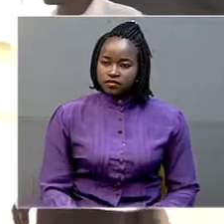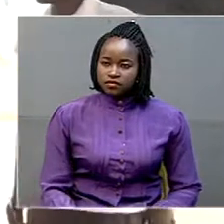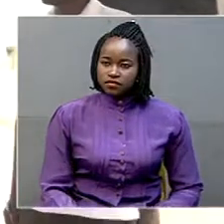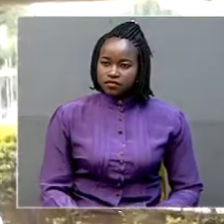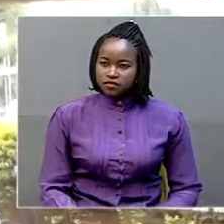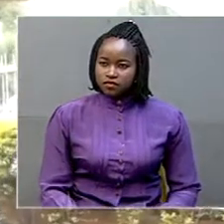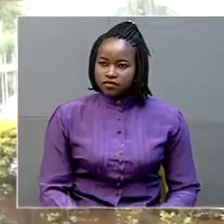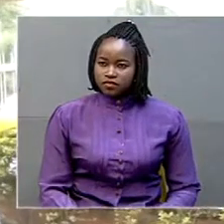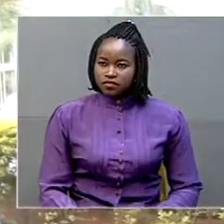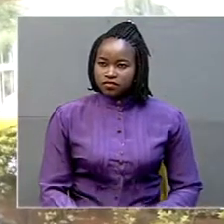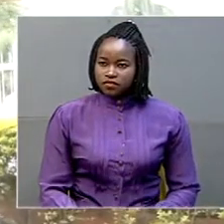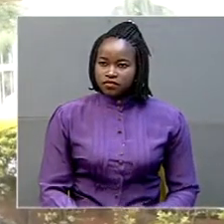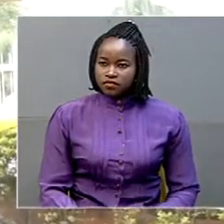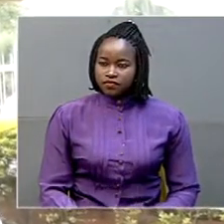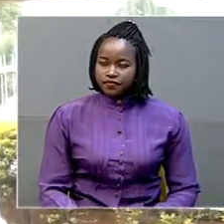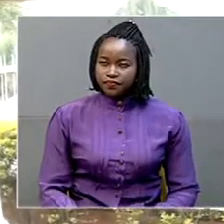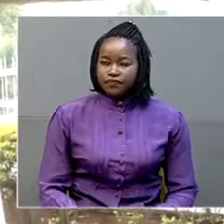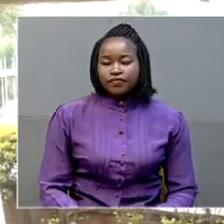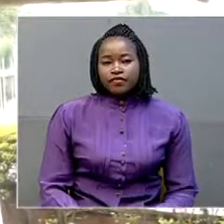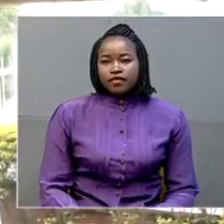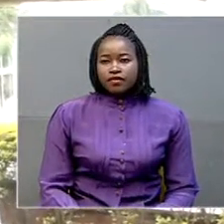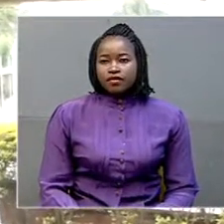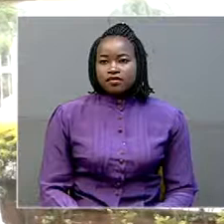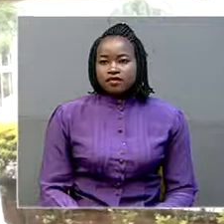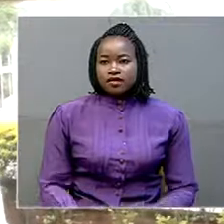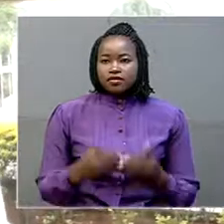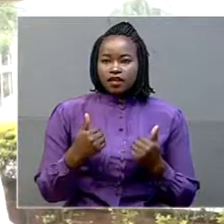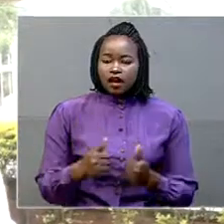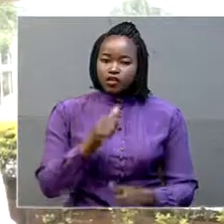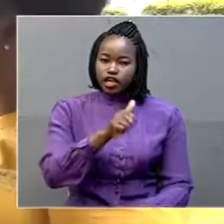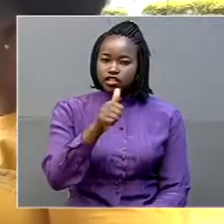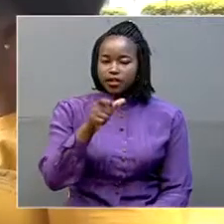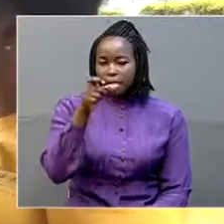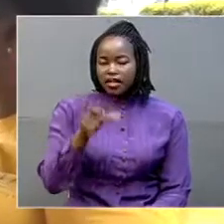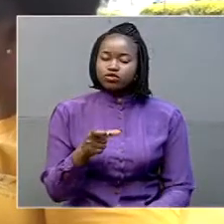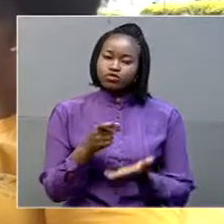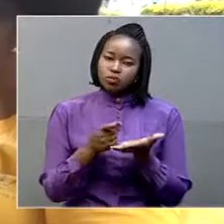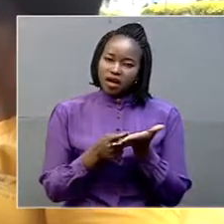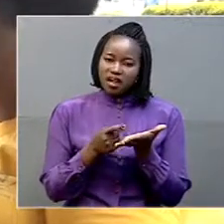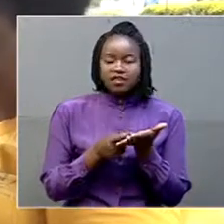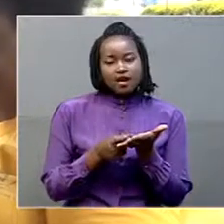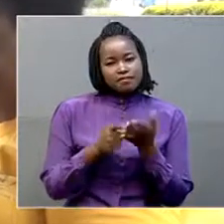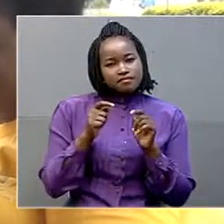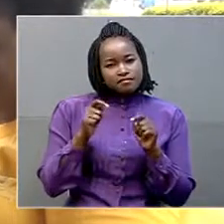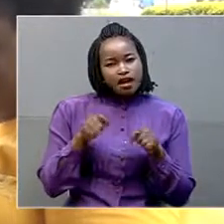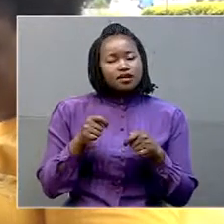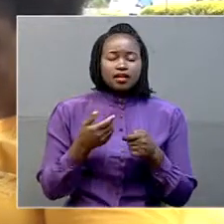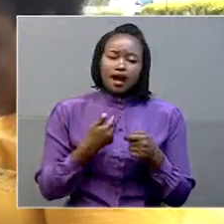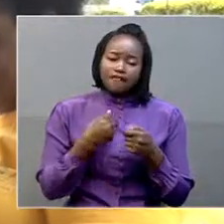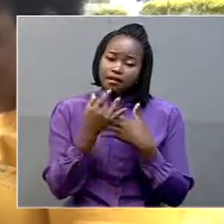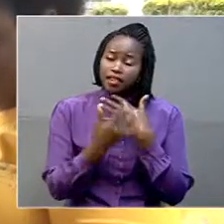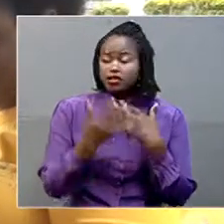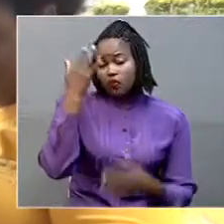The donation is a noble cause for each and every Ugandan, each and every human being, because blood is one of those